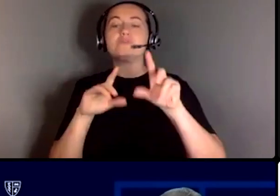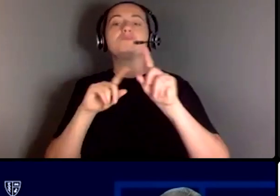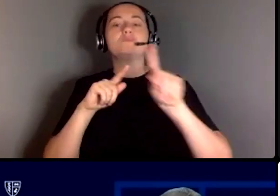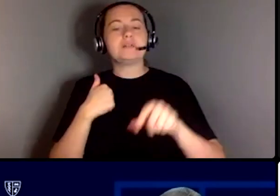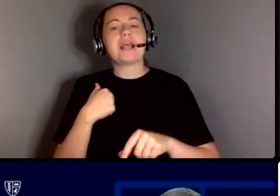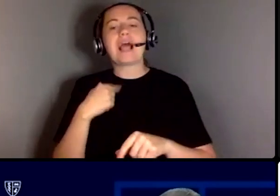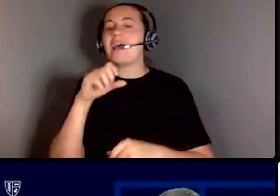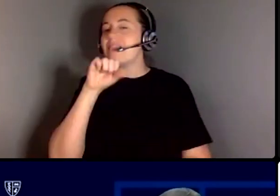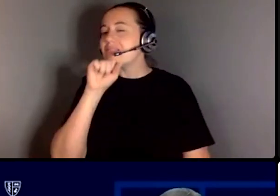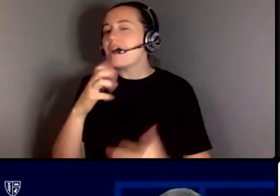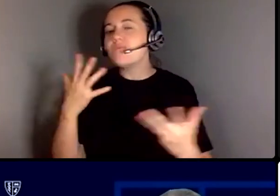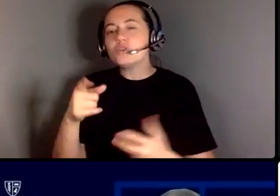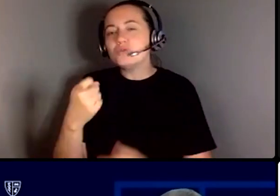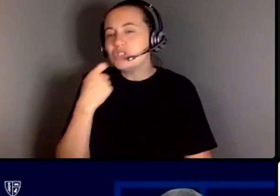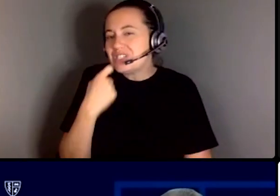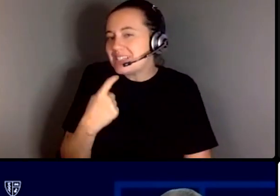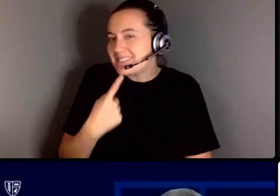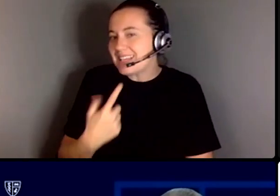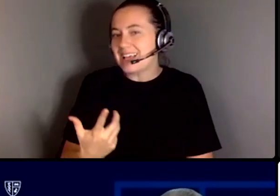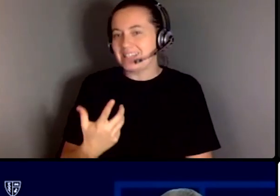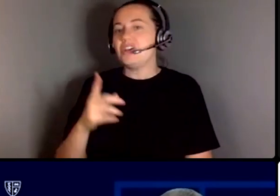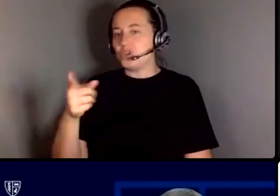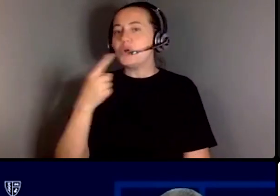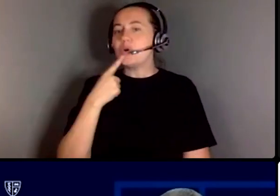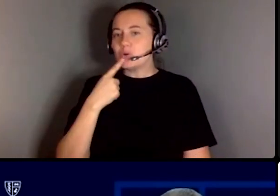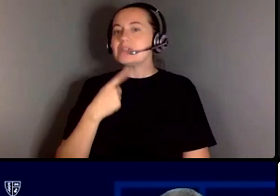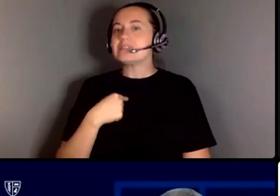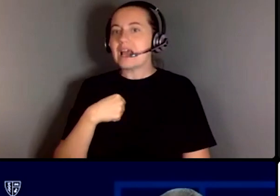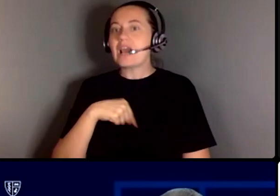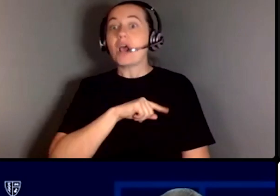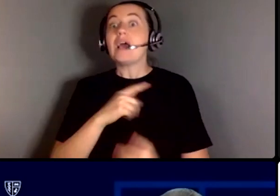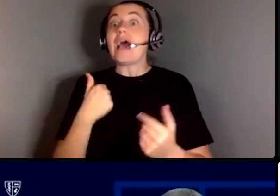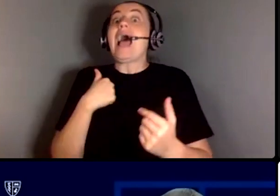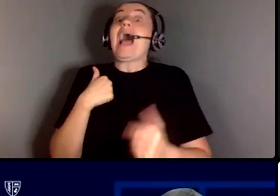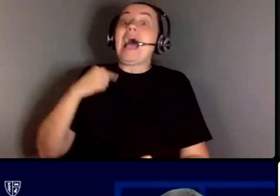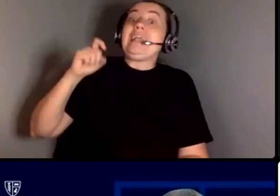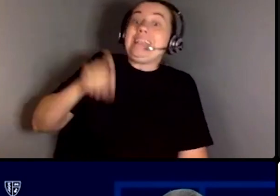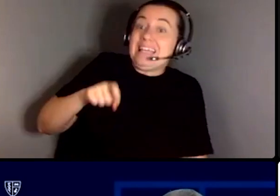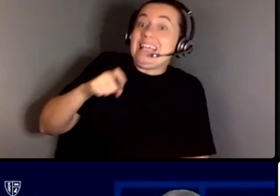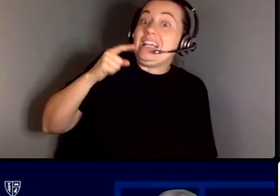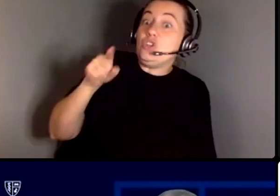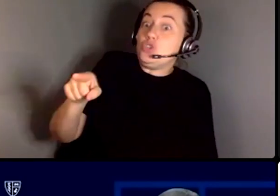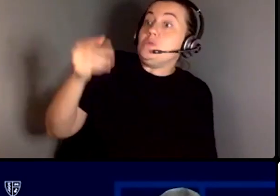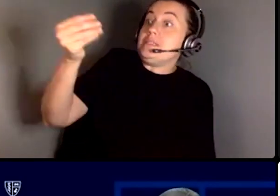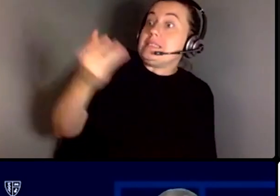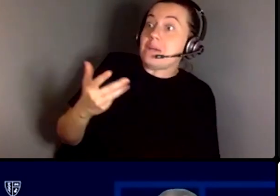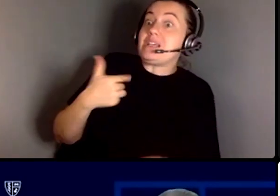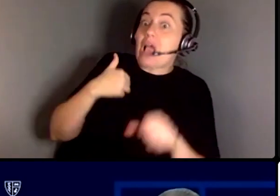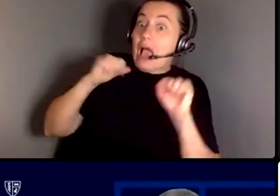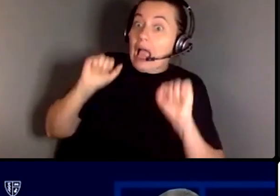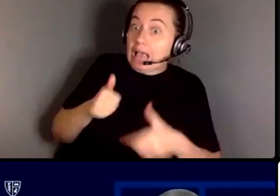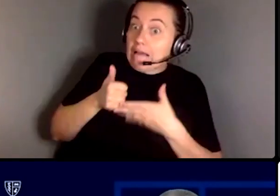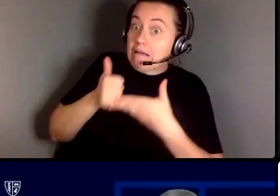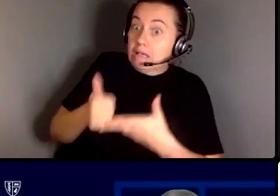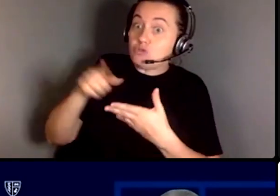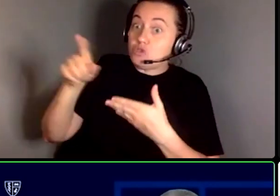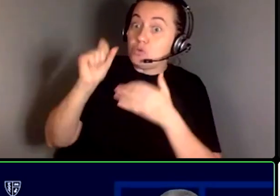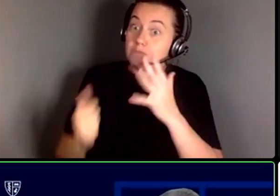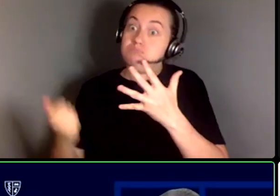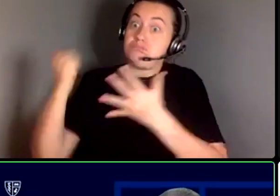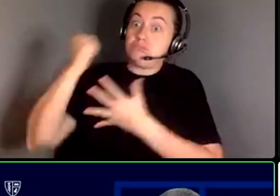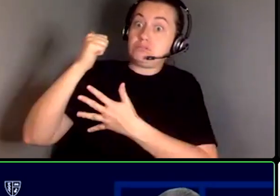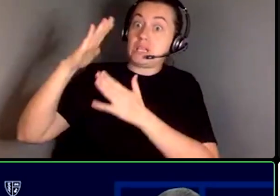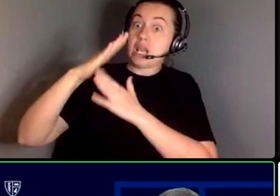you just said because we say that often like i want you like i need for you to tell me so that you can be at the top of my list